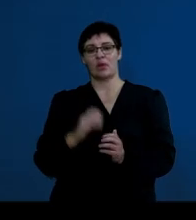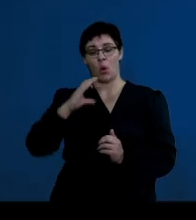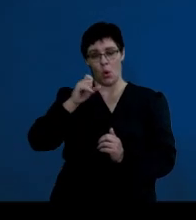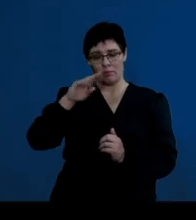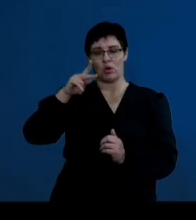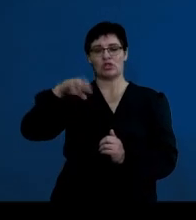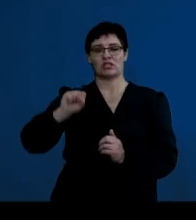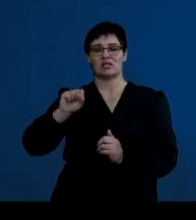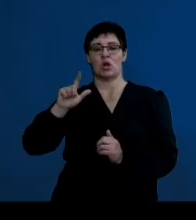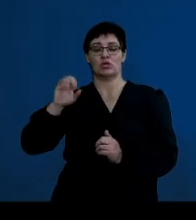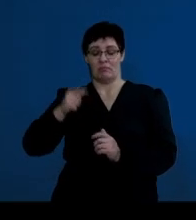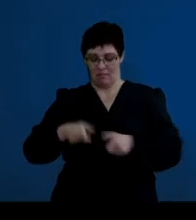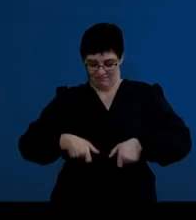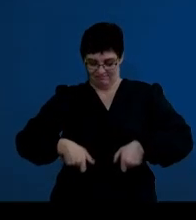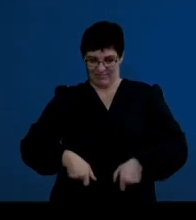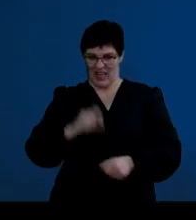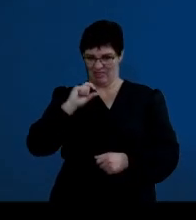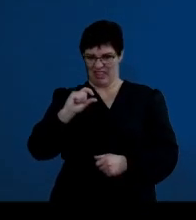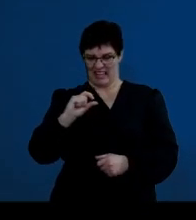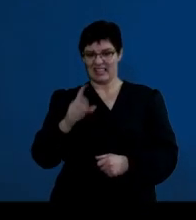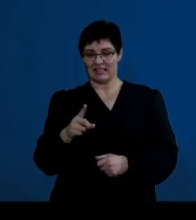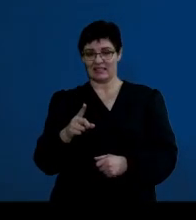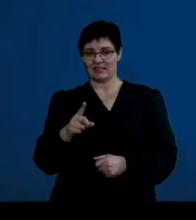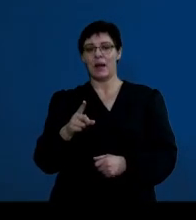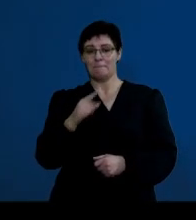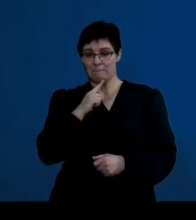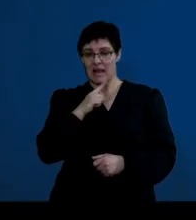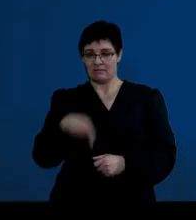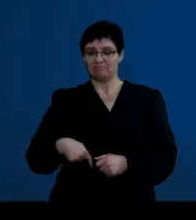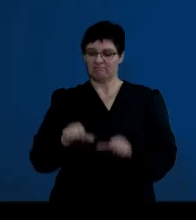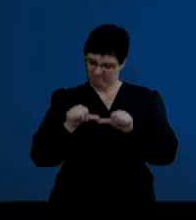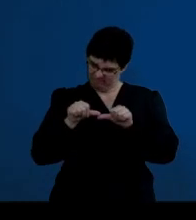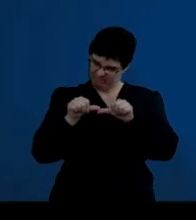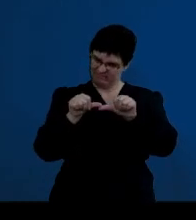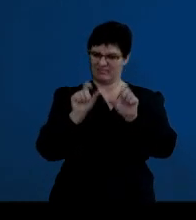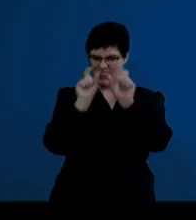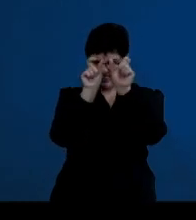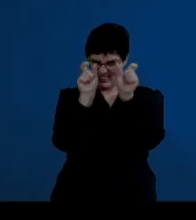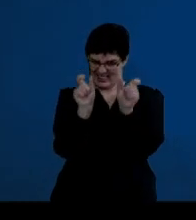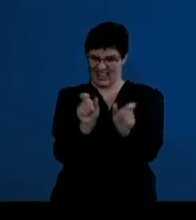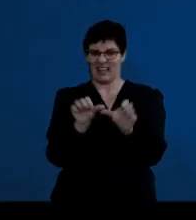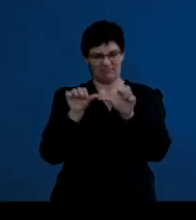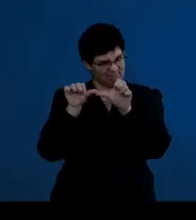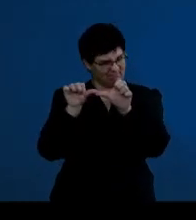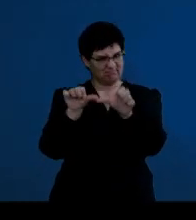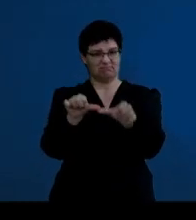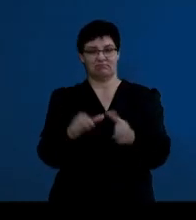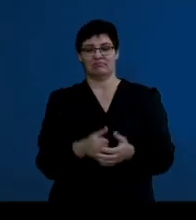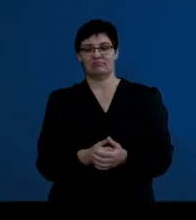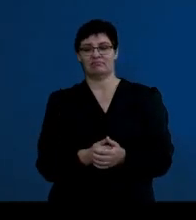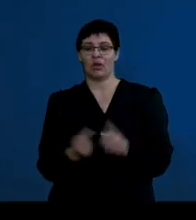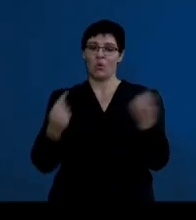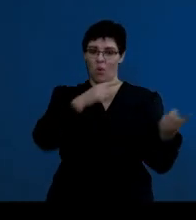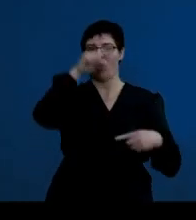thickens the endometrium, and this maintains the thickness of the endometrial layer. I'm going to go back to the graph,